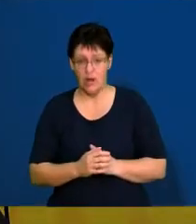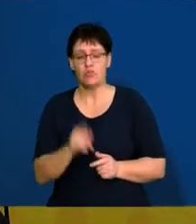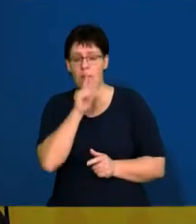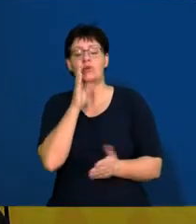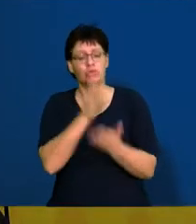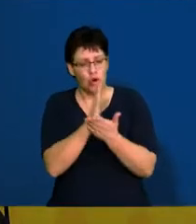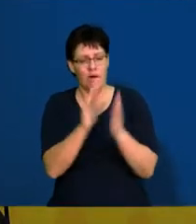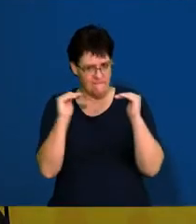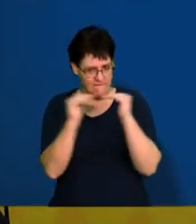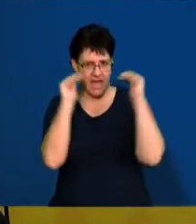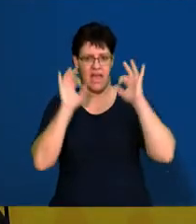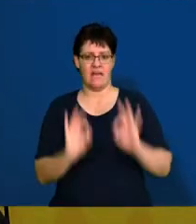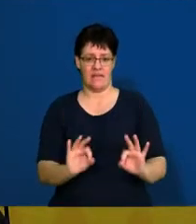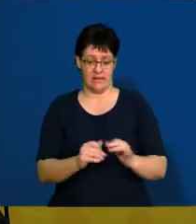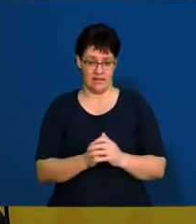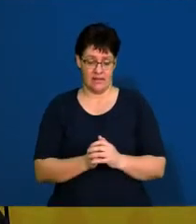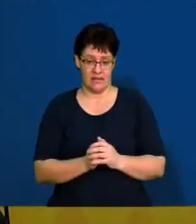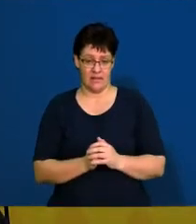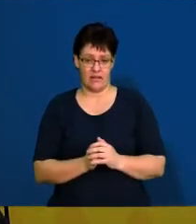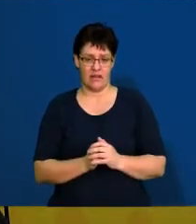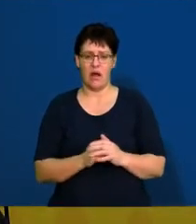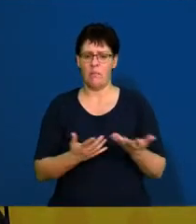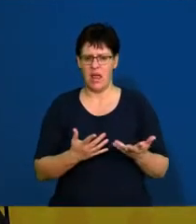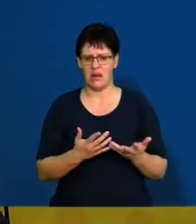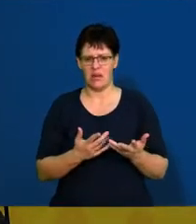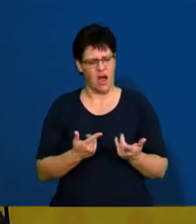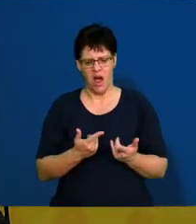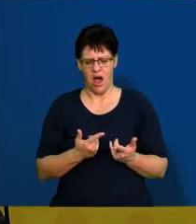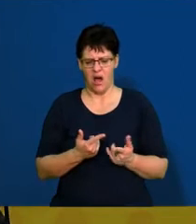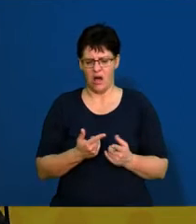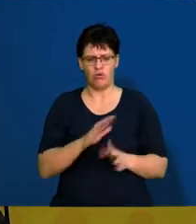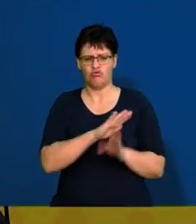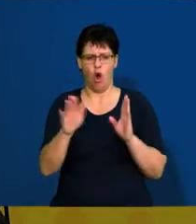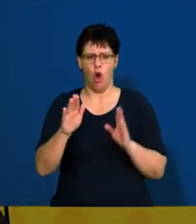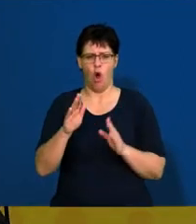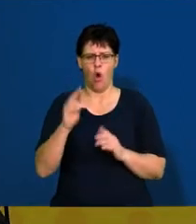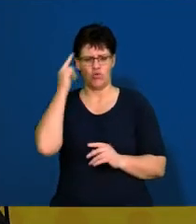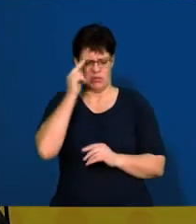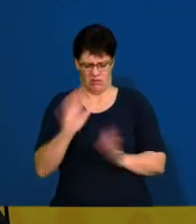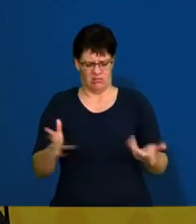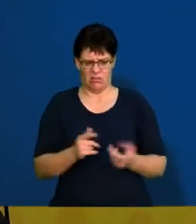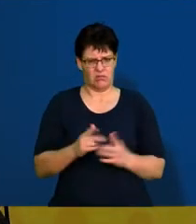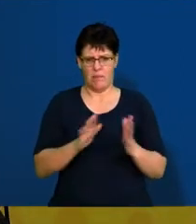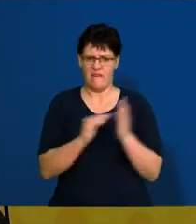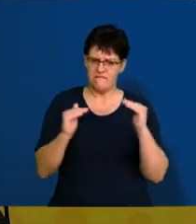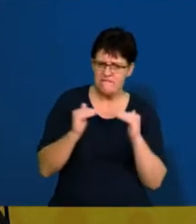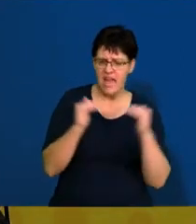it's fair and it's not unreasonable. So, a fair